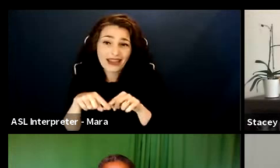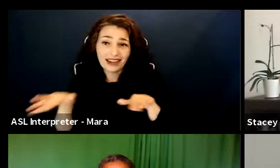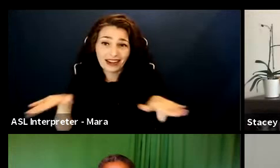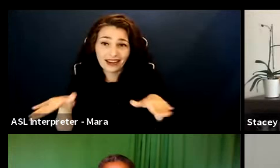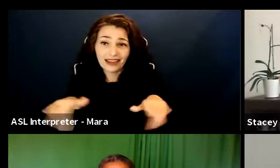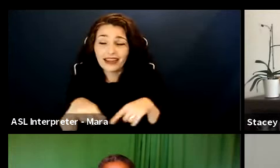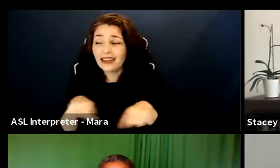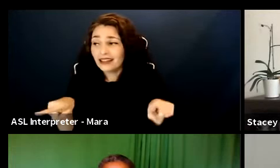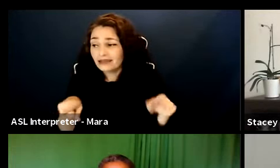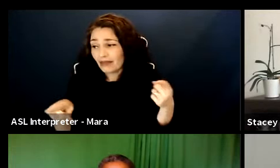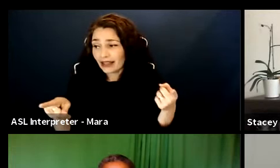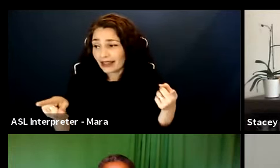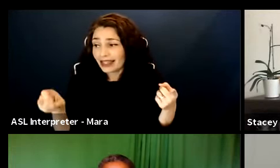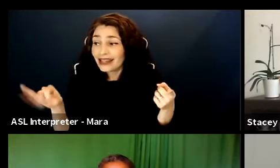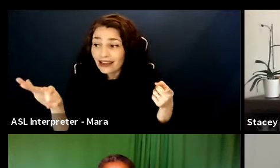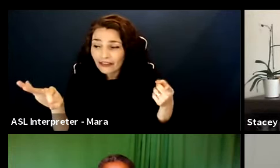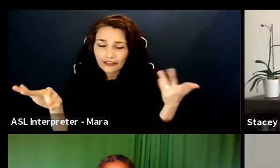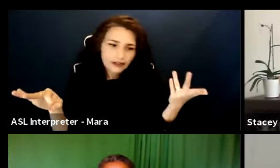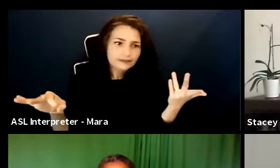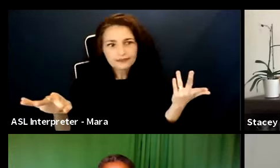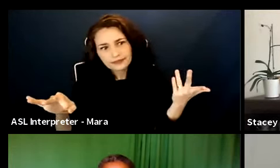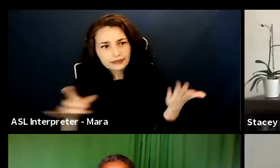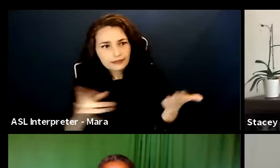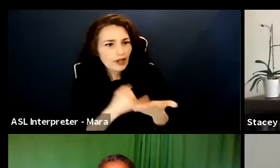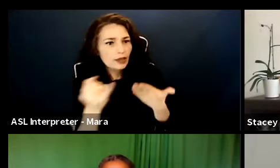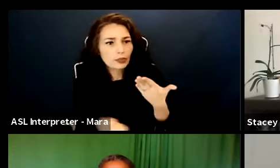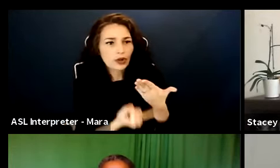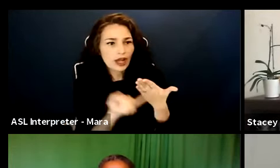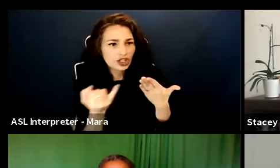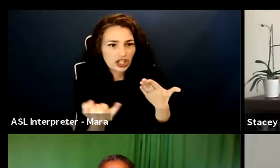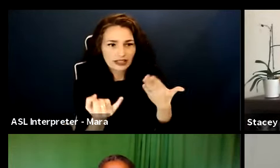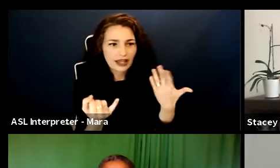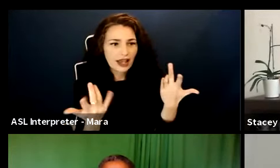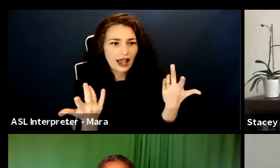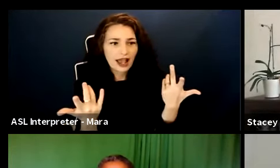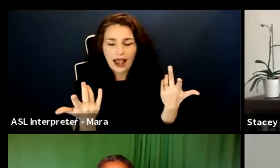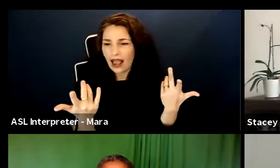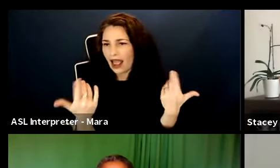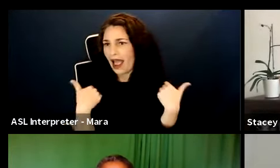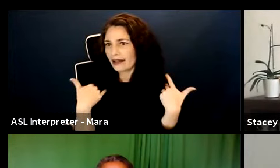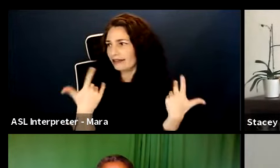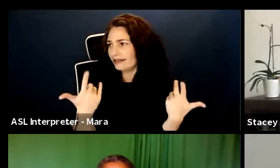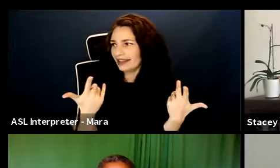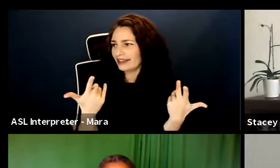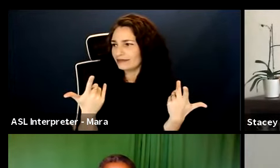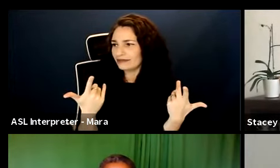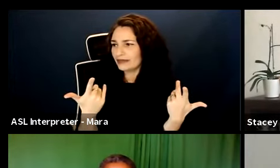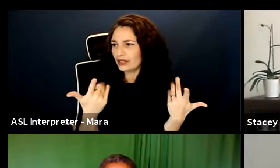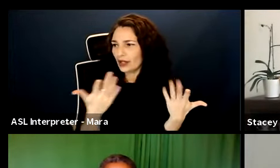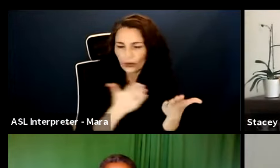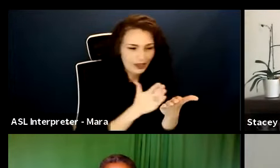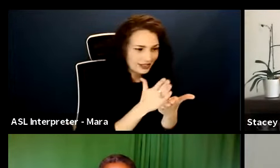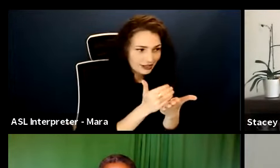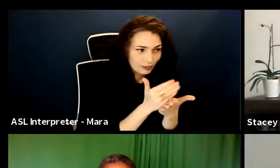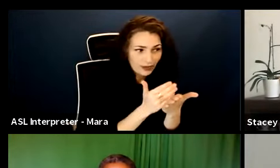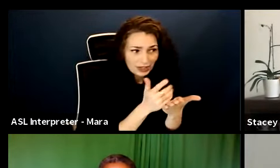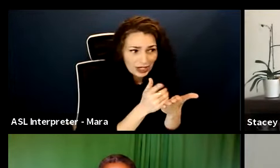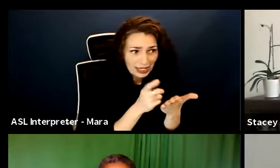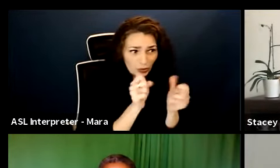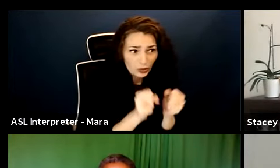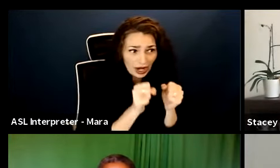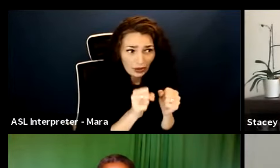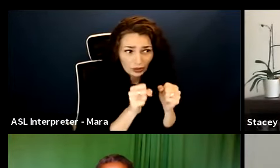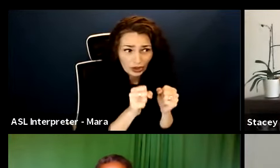budget prior to this contract coming out. I wish this was out before because it's so great, but then being able to take that project